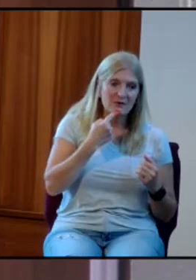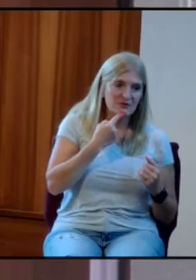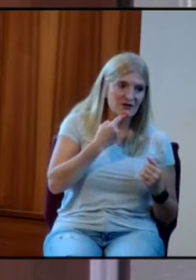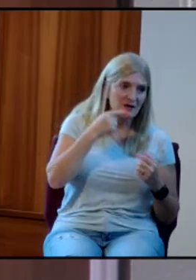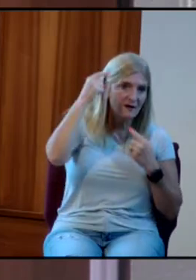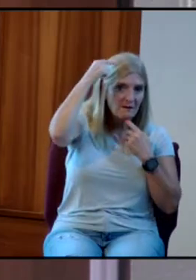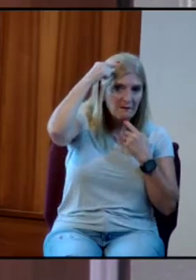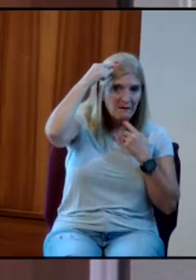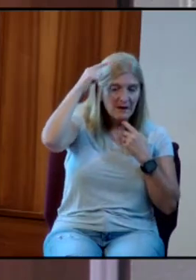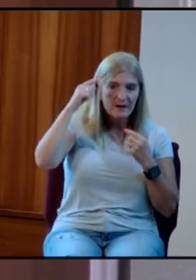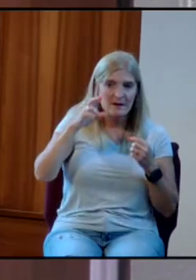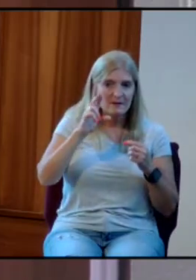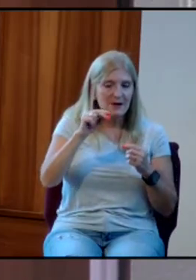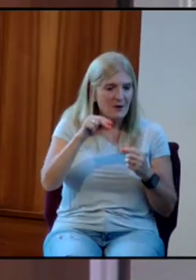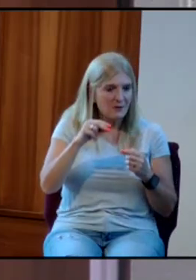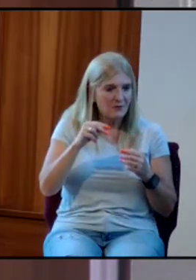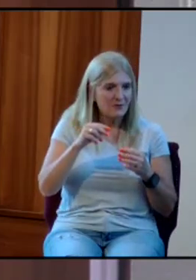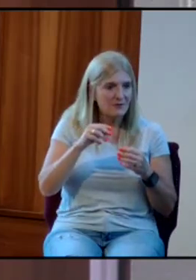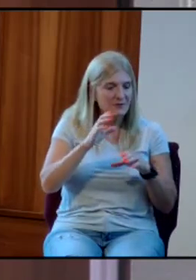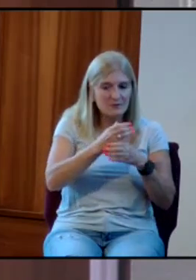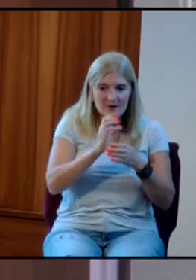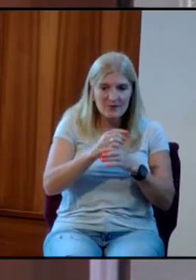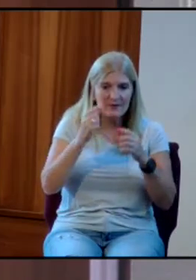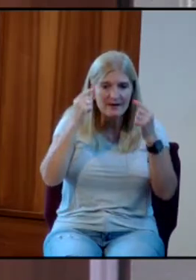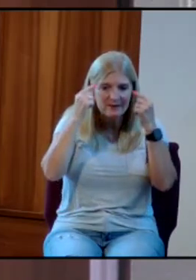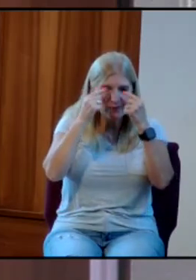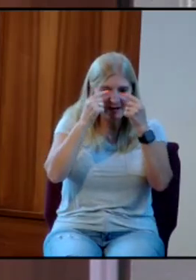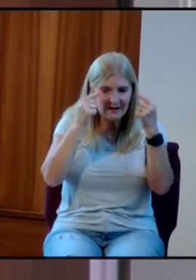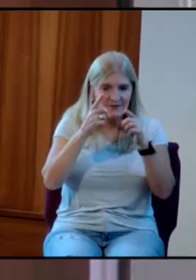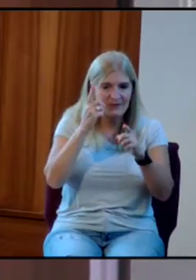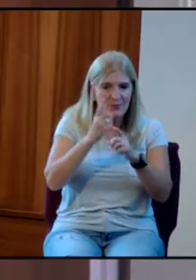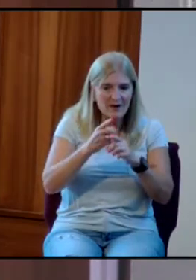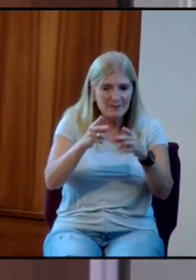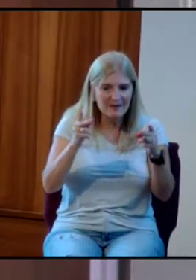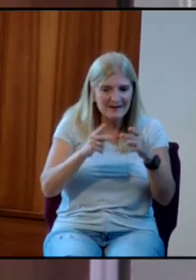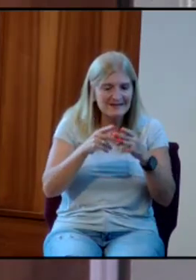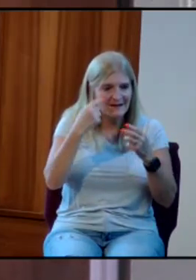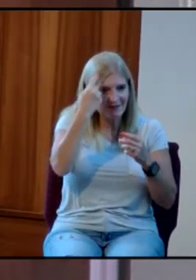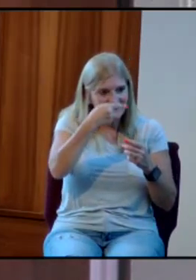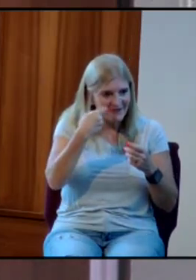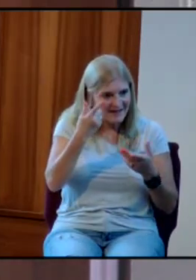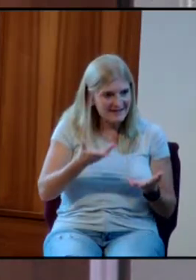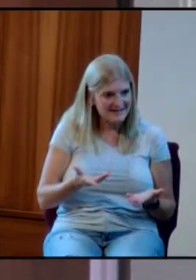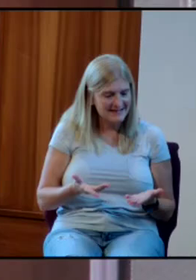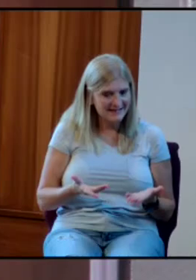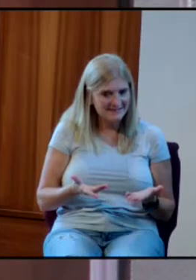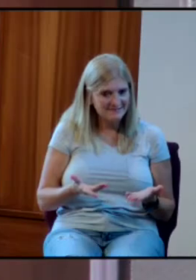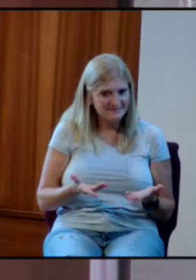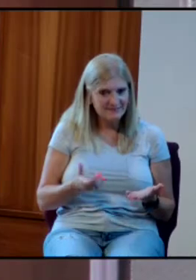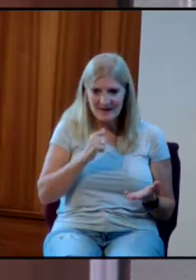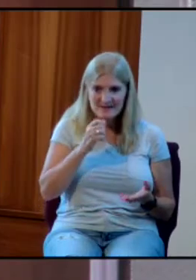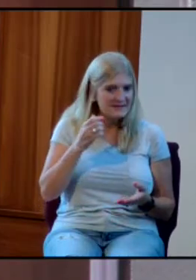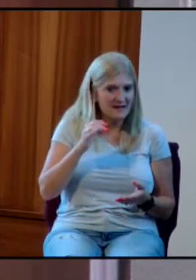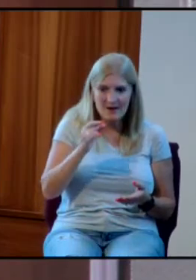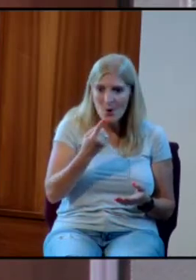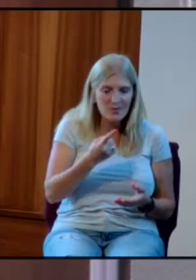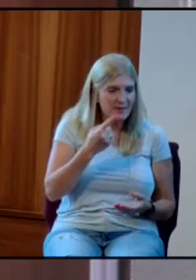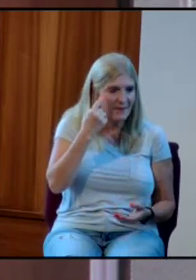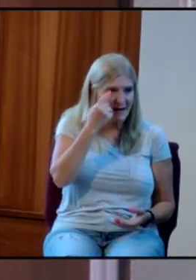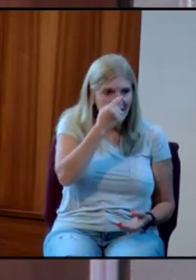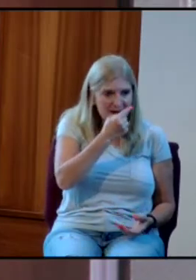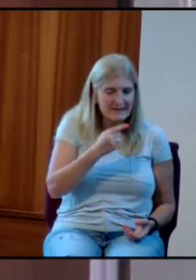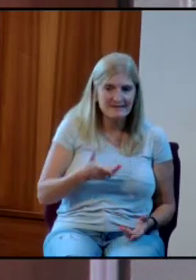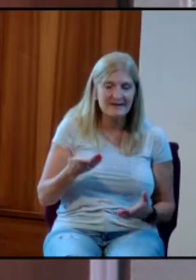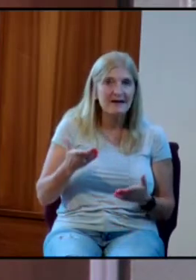They got exactly the right place on your face. And it's not just my eyes. I mean, the